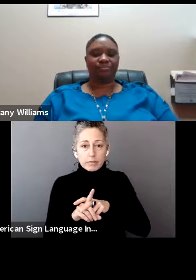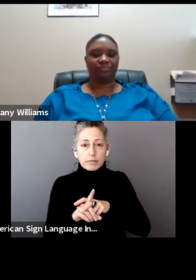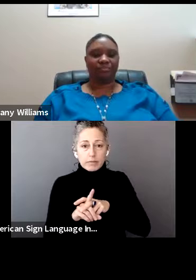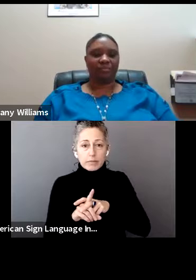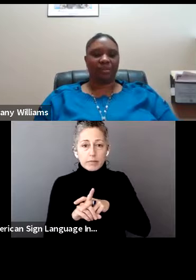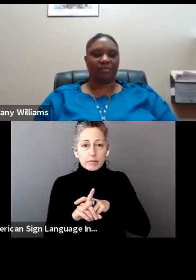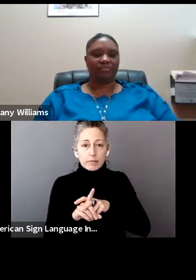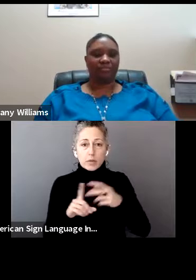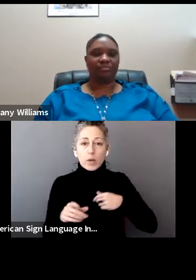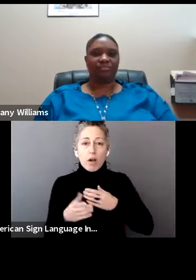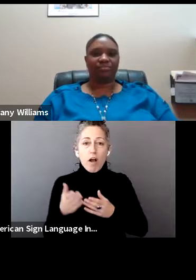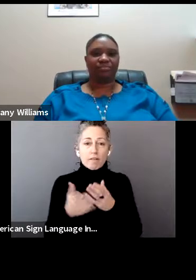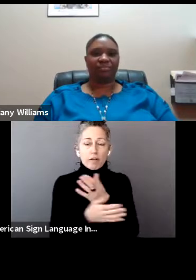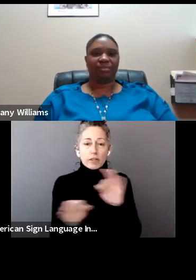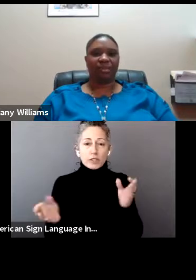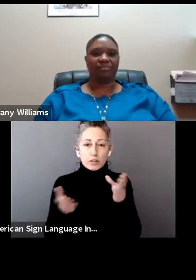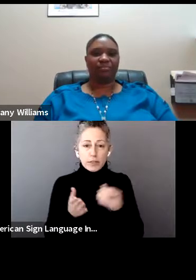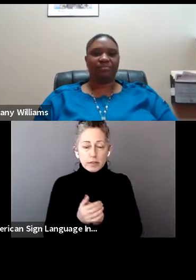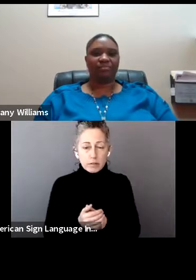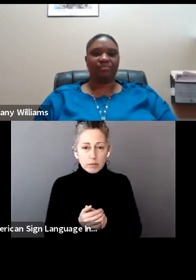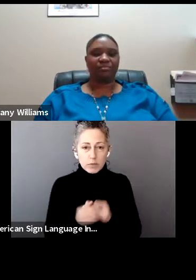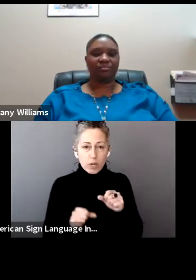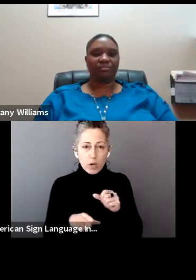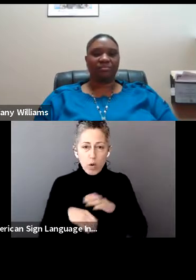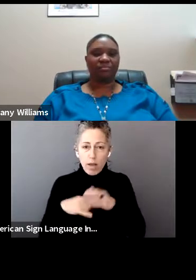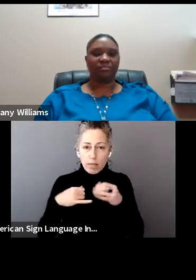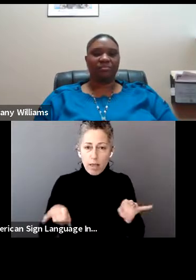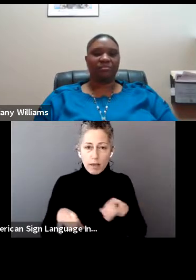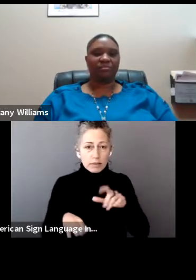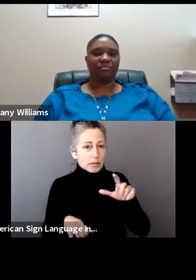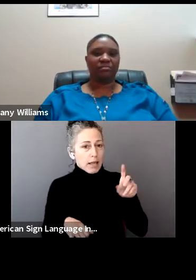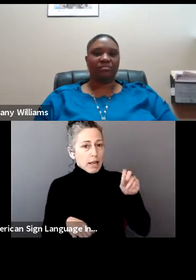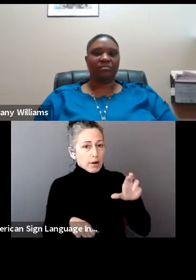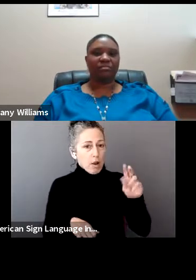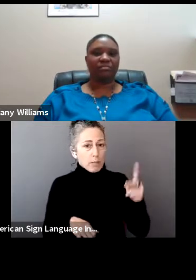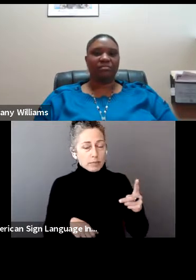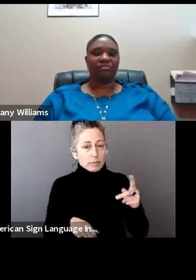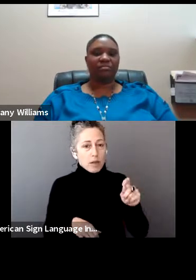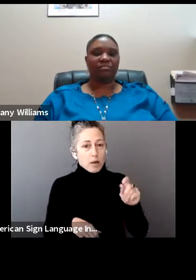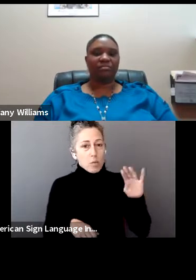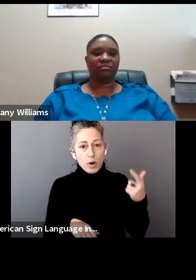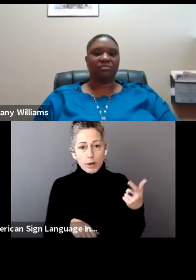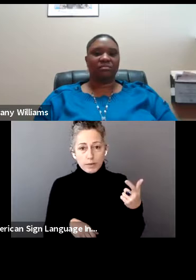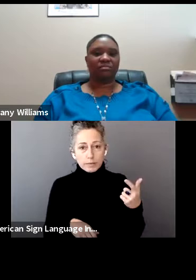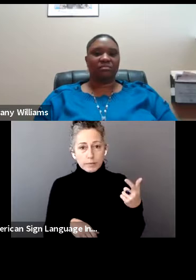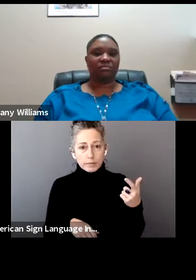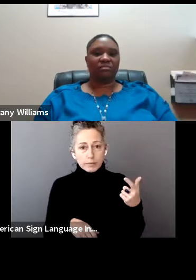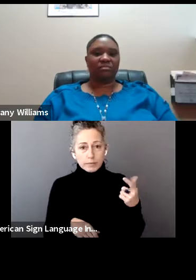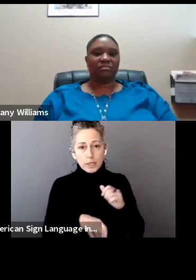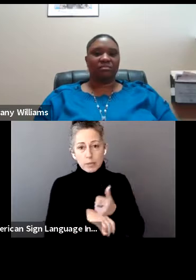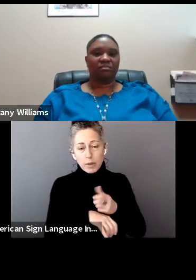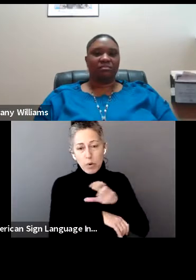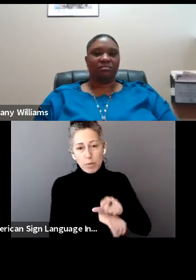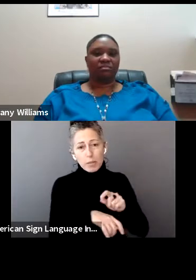like I said, we offer free services. You can go to our website, golatterup.org to make an appointment. But seek out the